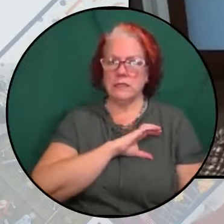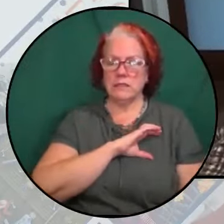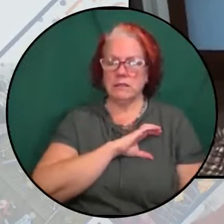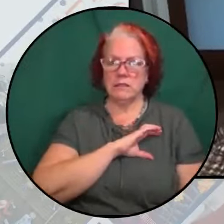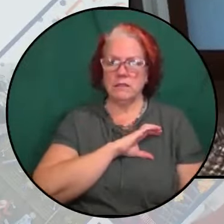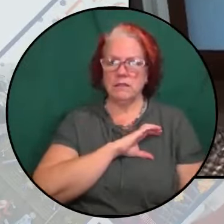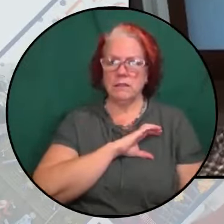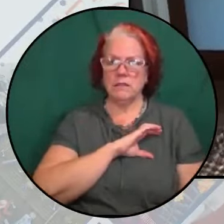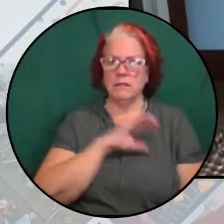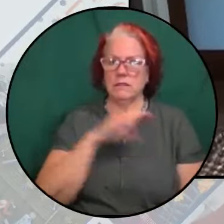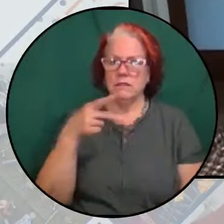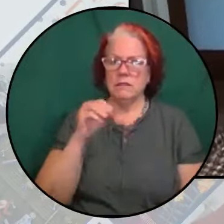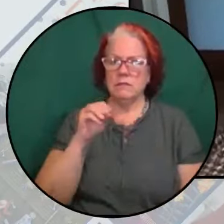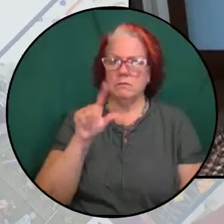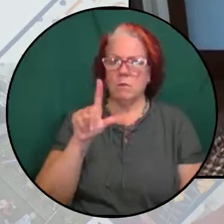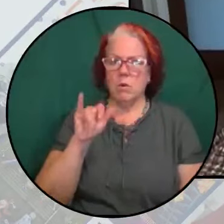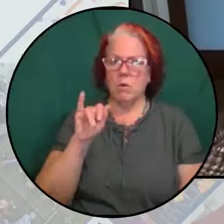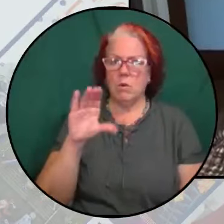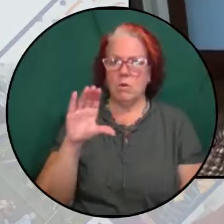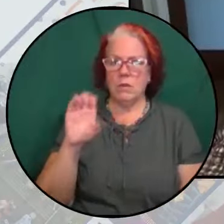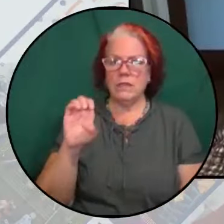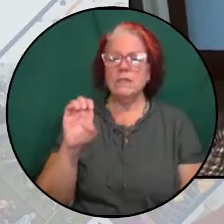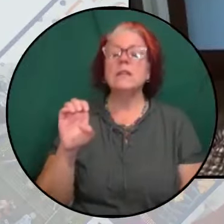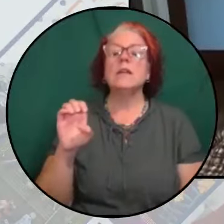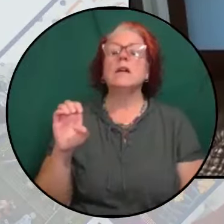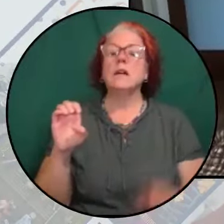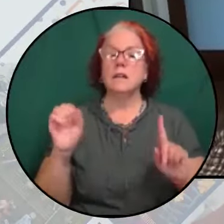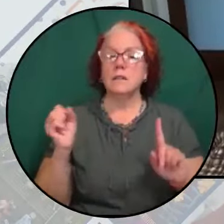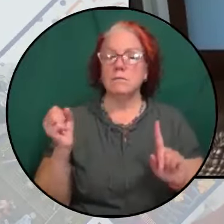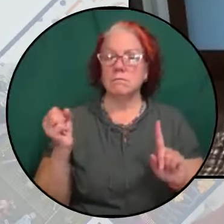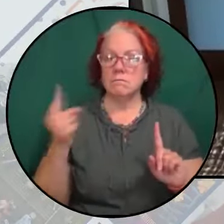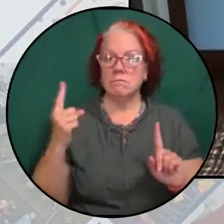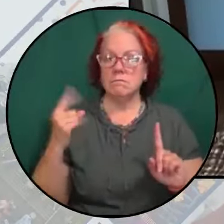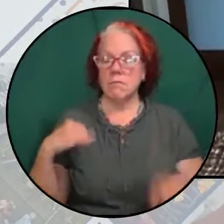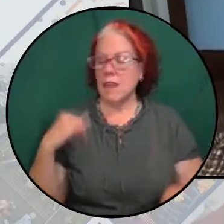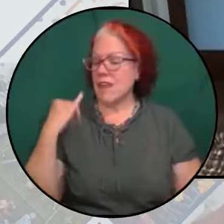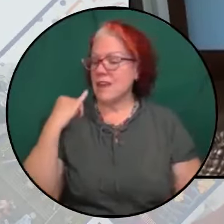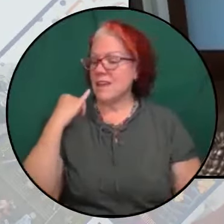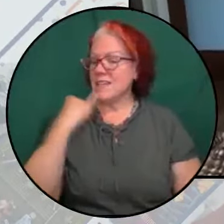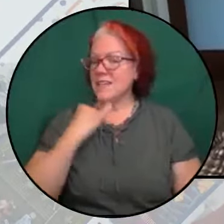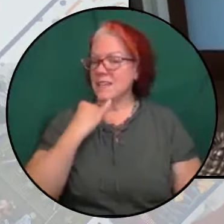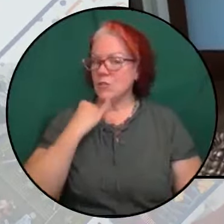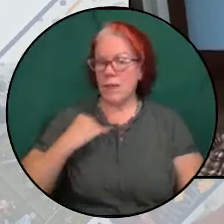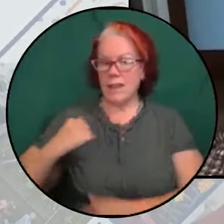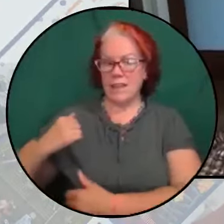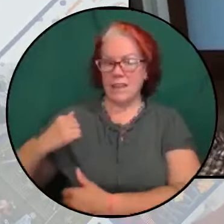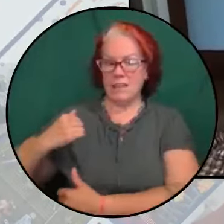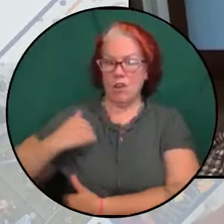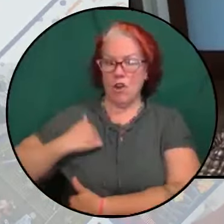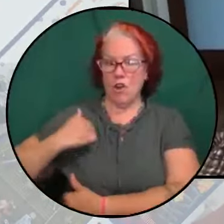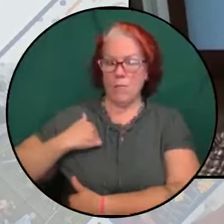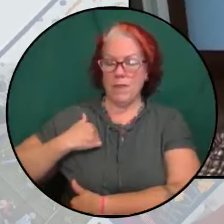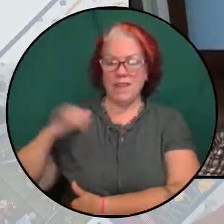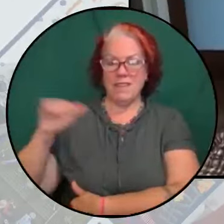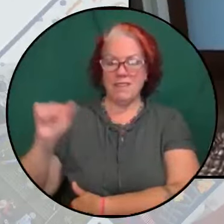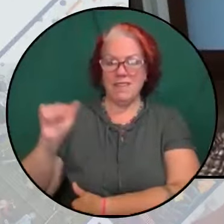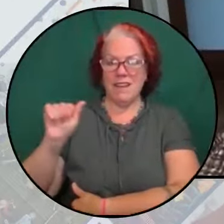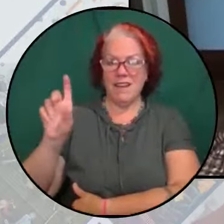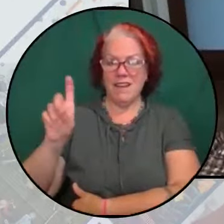And I want to say that thanks to the recognition that the Israeli army, the same IDF that is